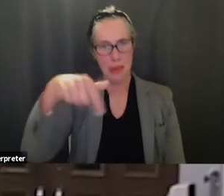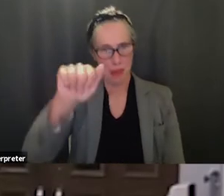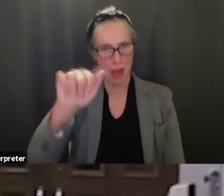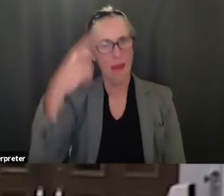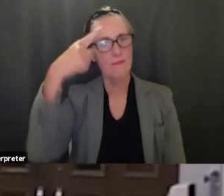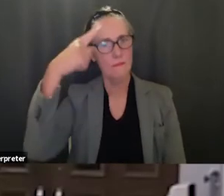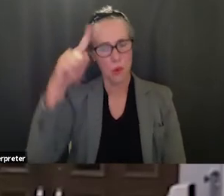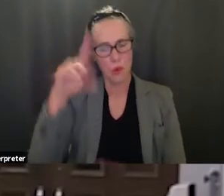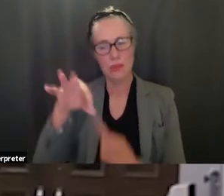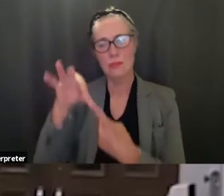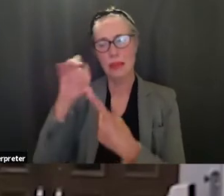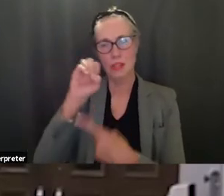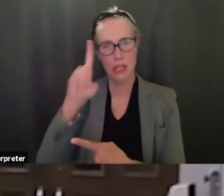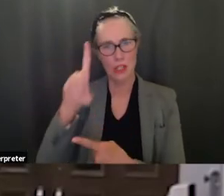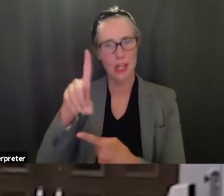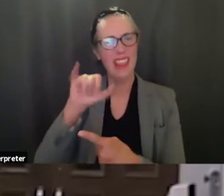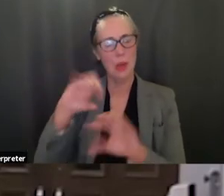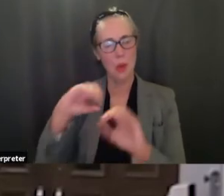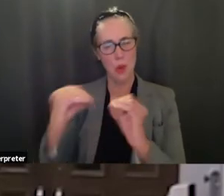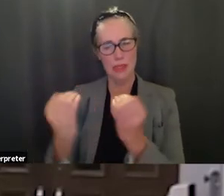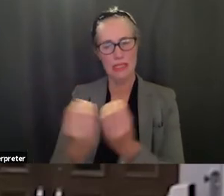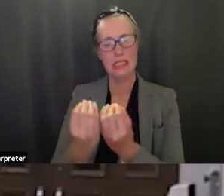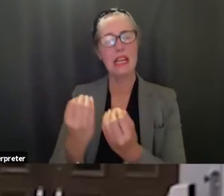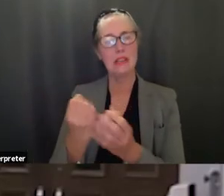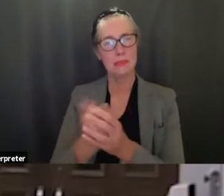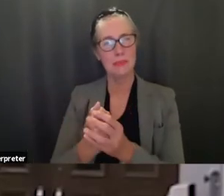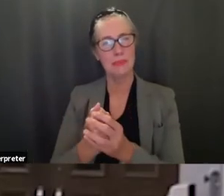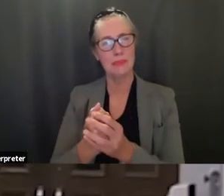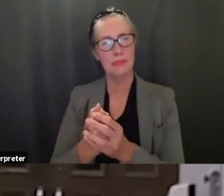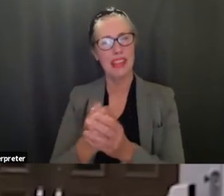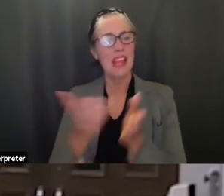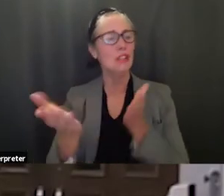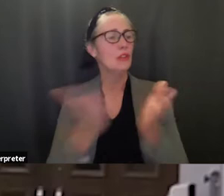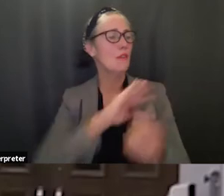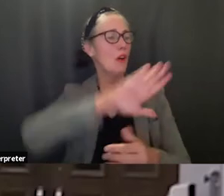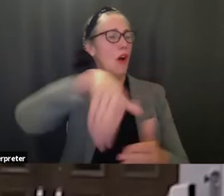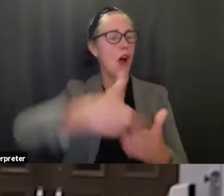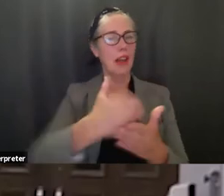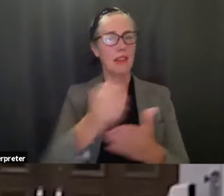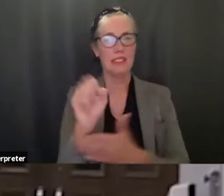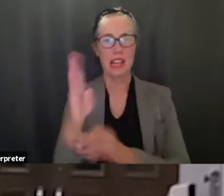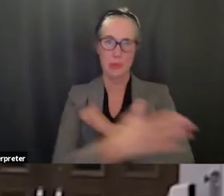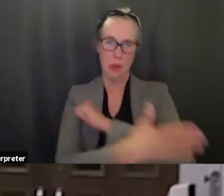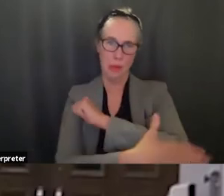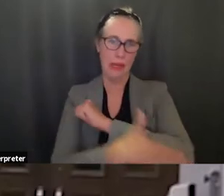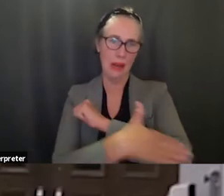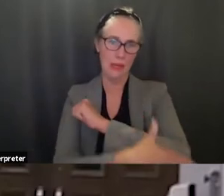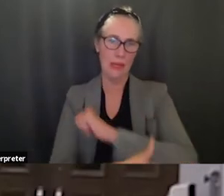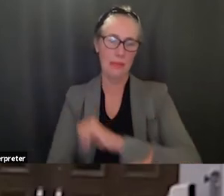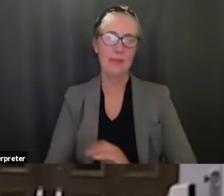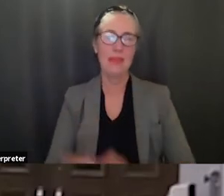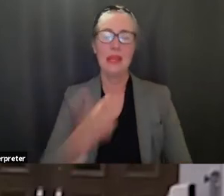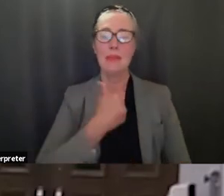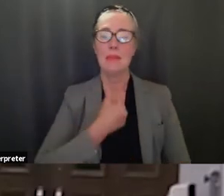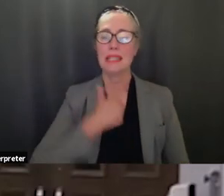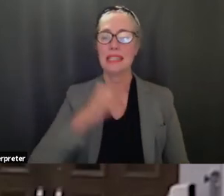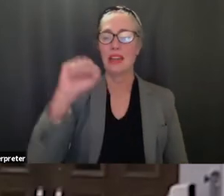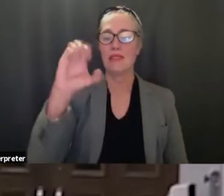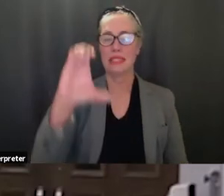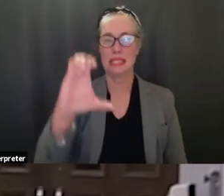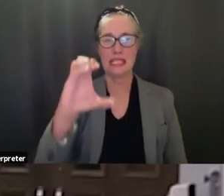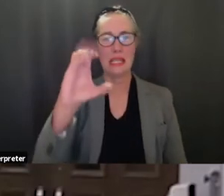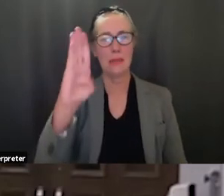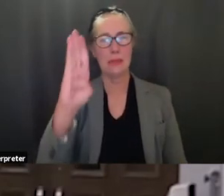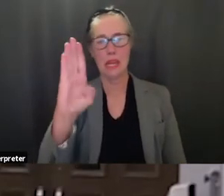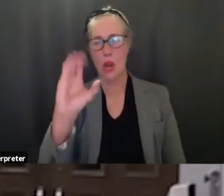education organization for the whole santa barbara county so i was the cbo responsible for all the